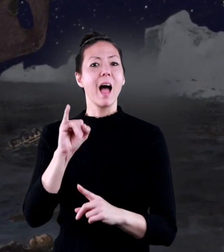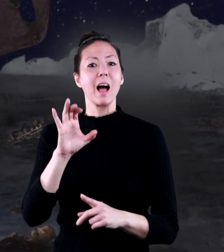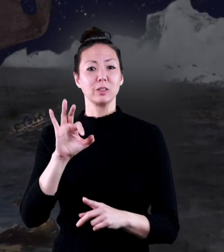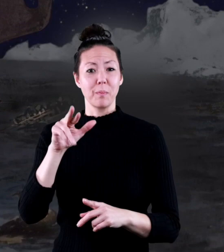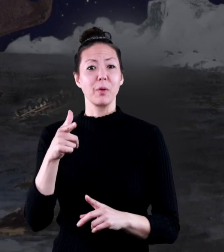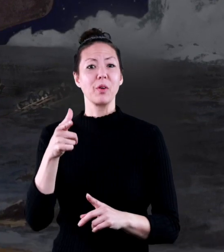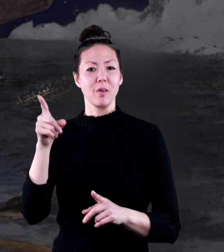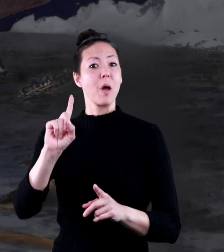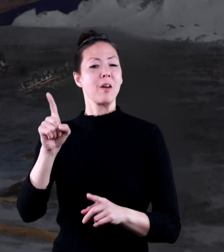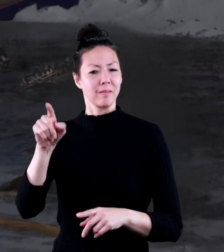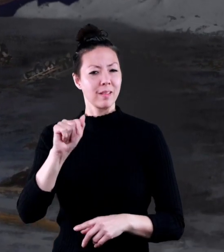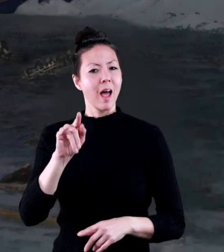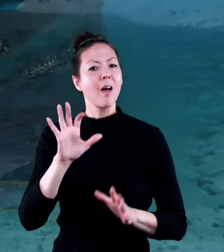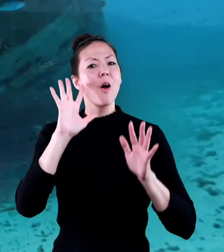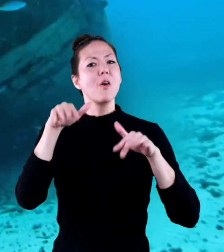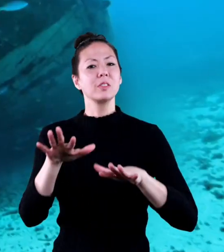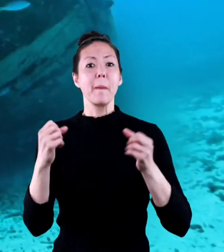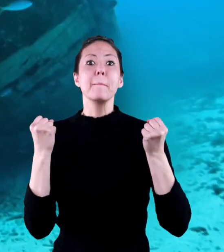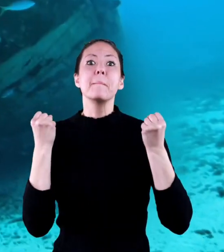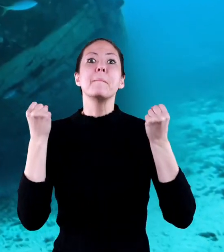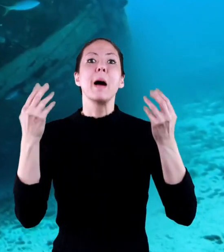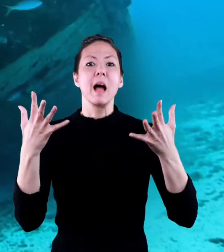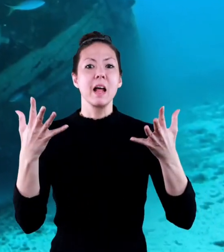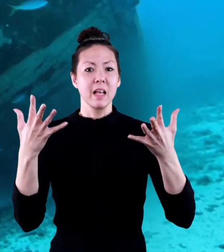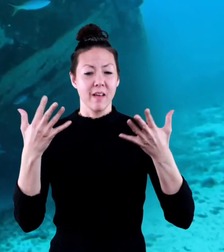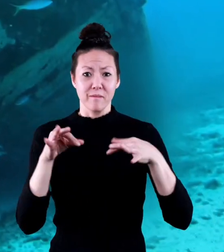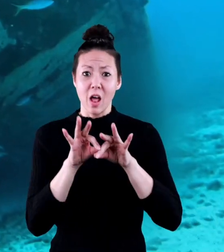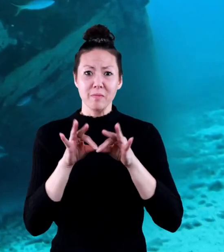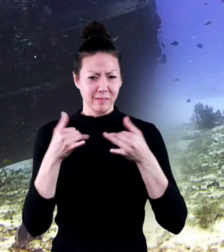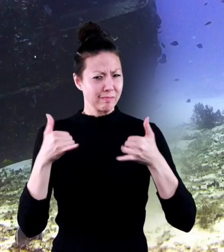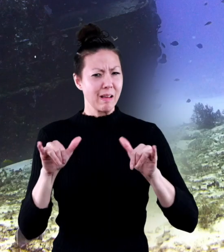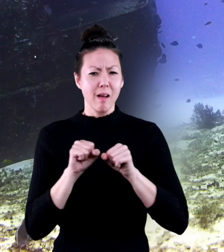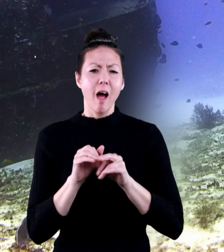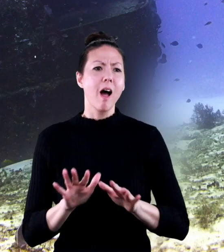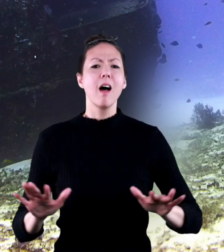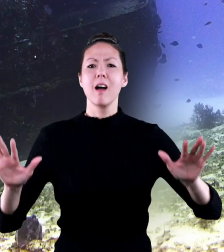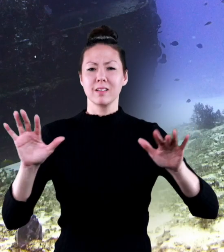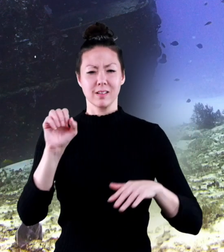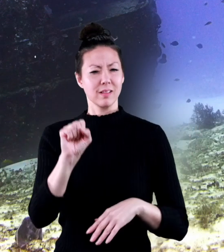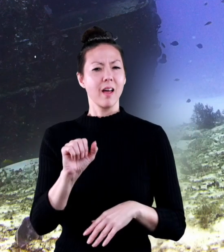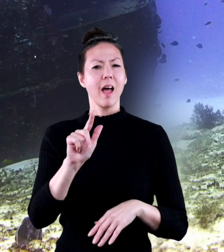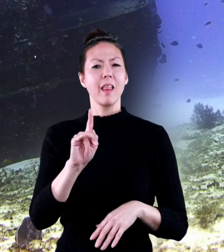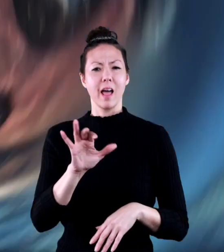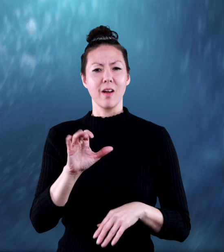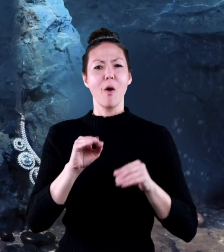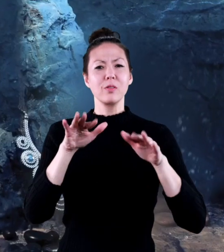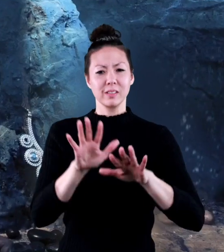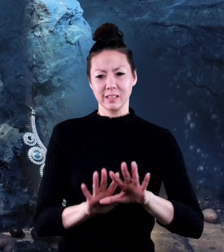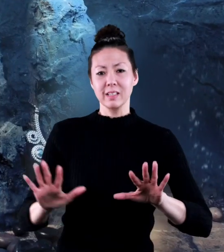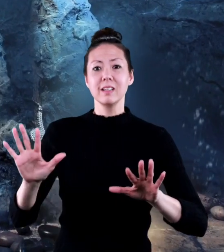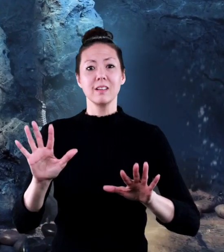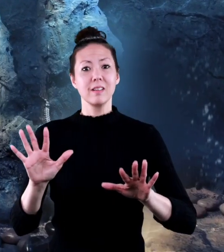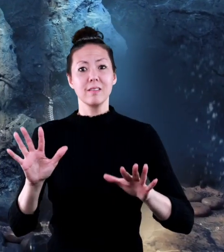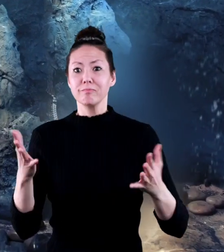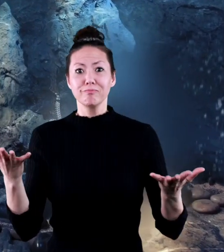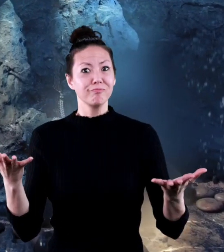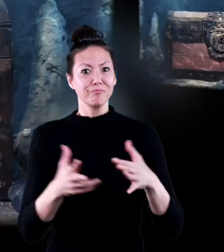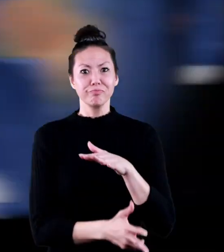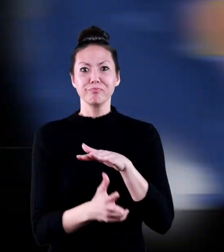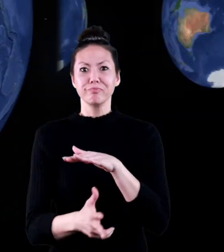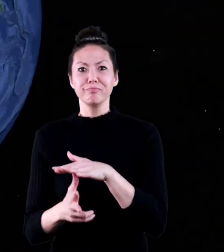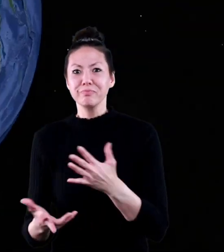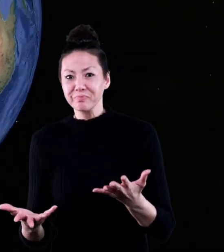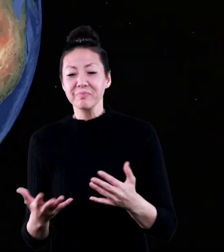iceberg in the Atlantic and sank. Many ships, still with valuable treasure, are scattered all over the Atlantic Ocean, waiting to be